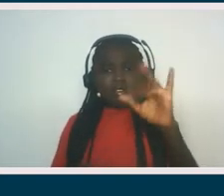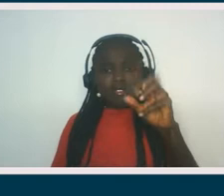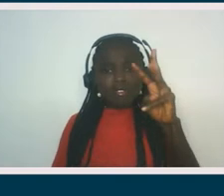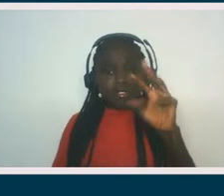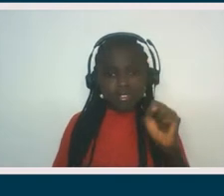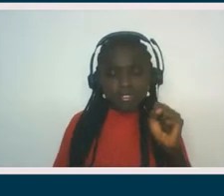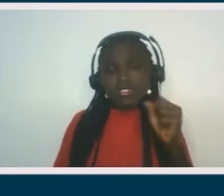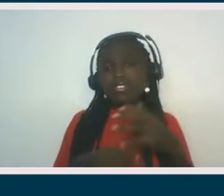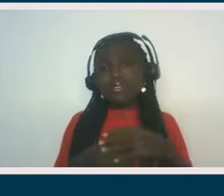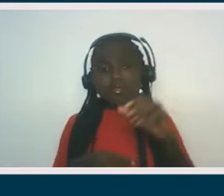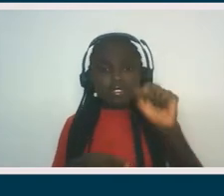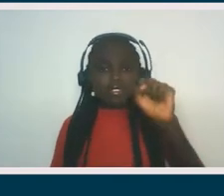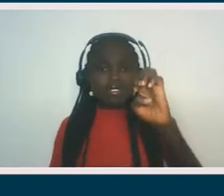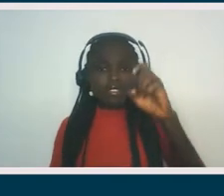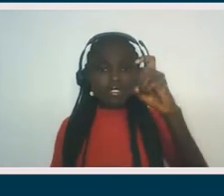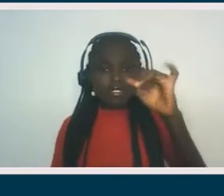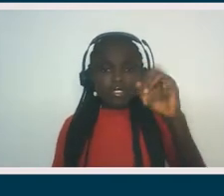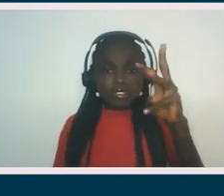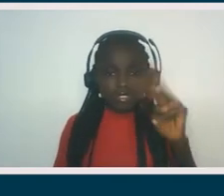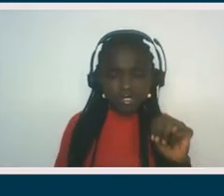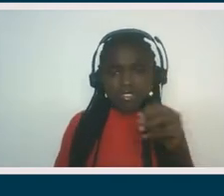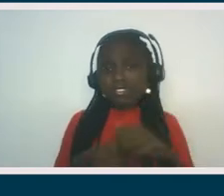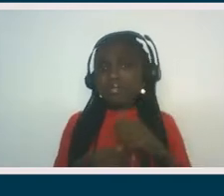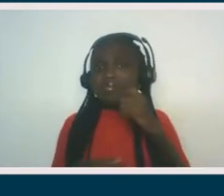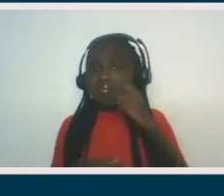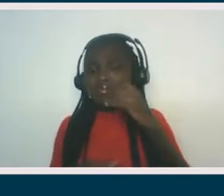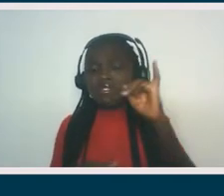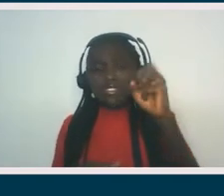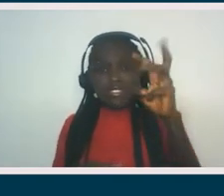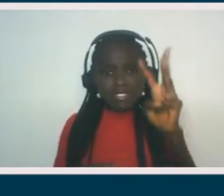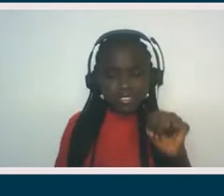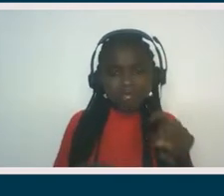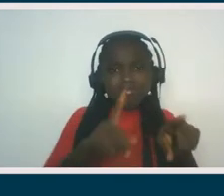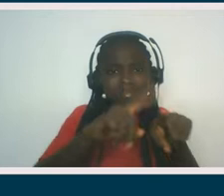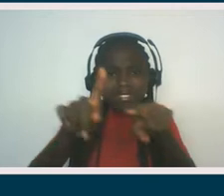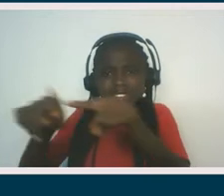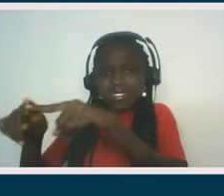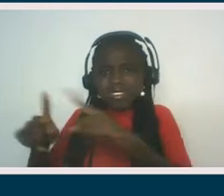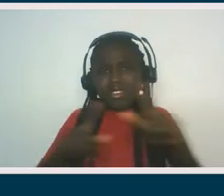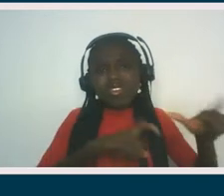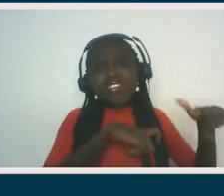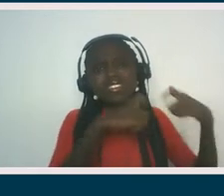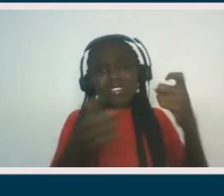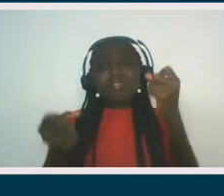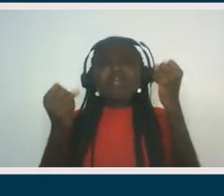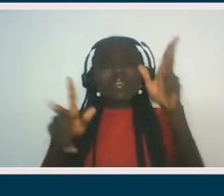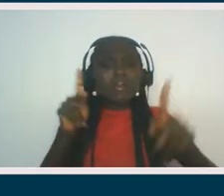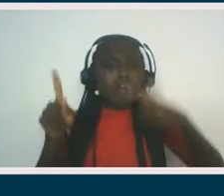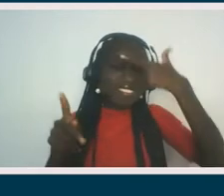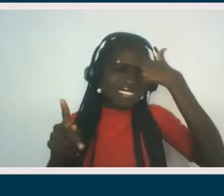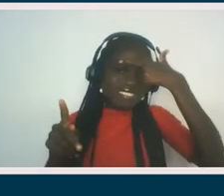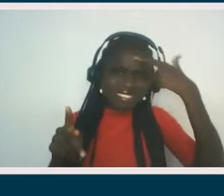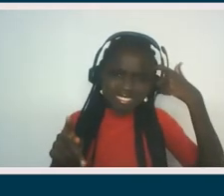as much as we would event trauma or some sort of big collective trauma. And part of